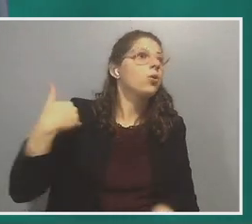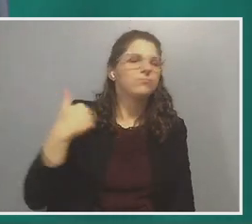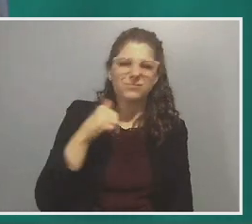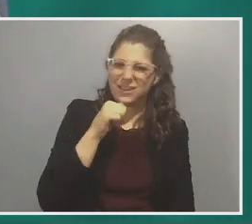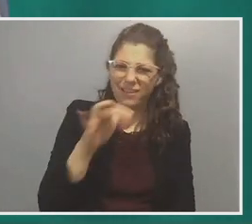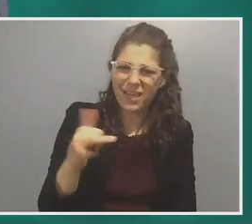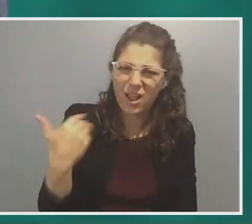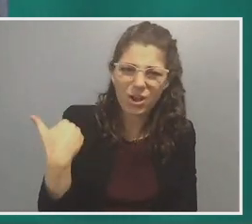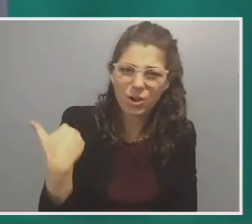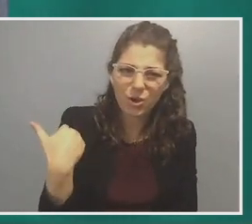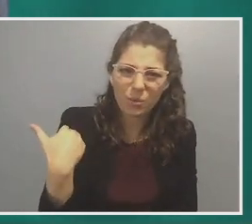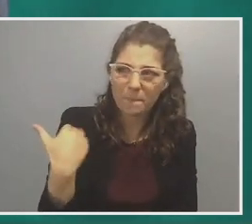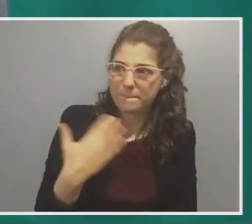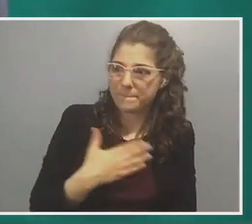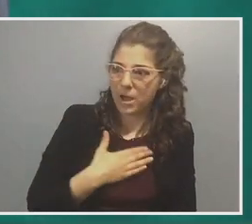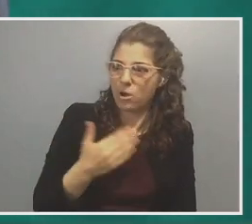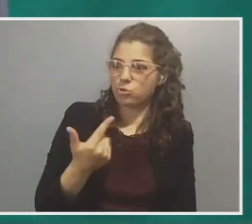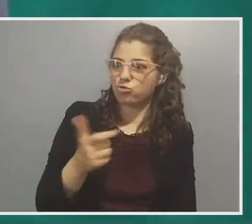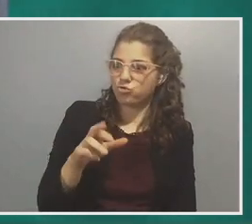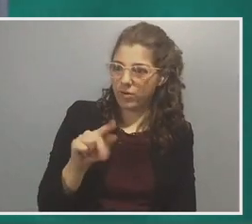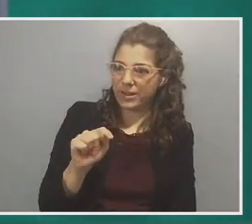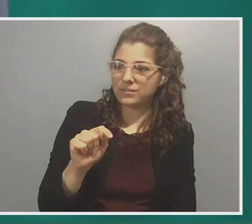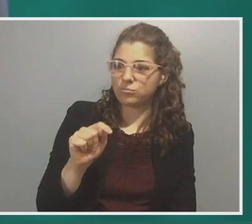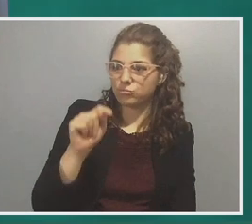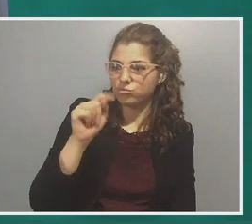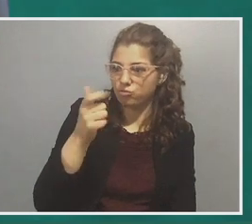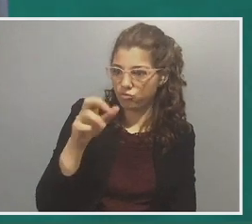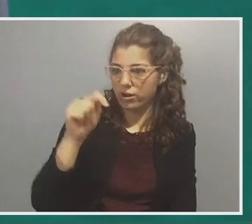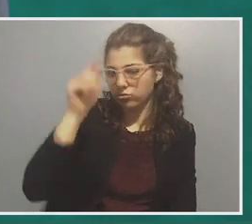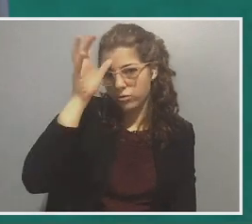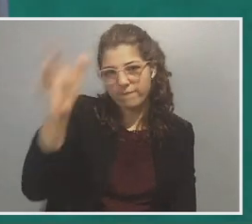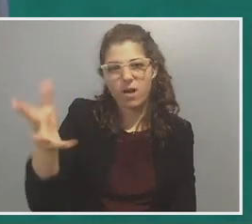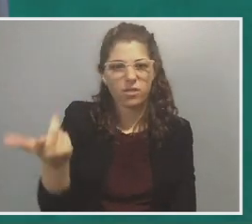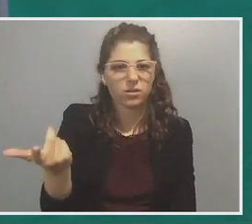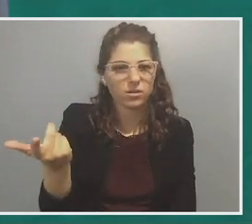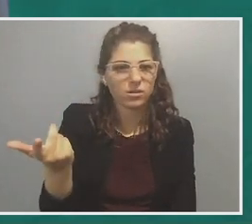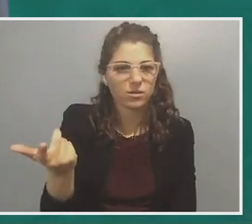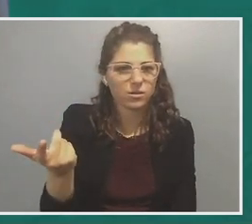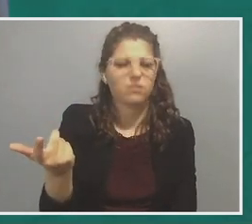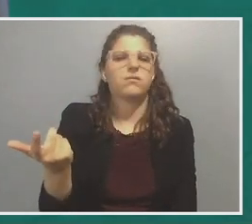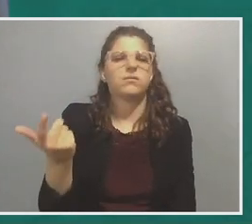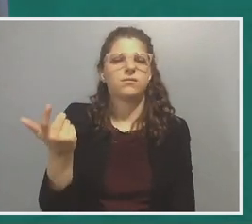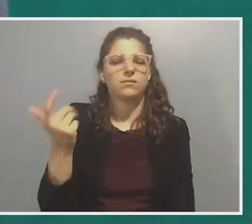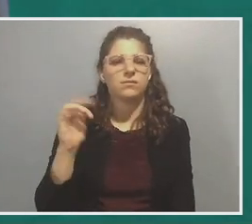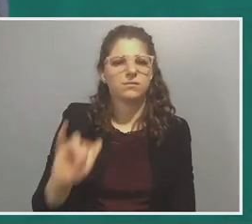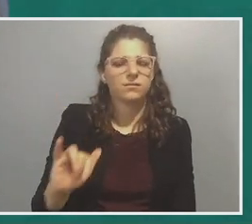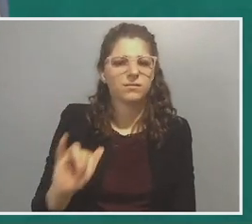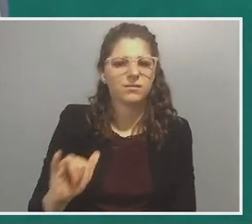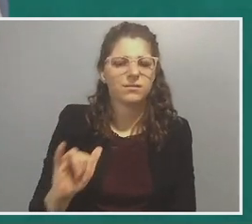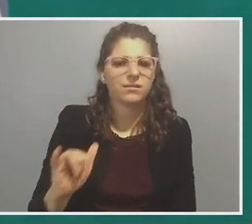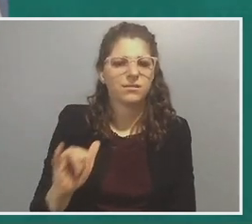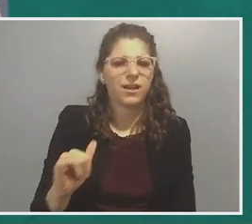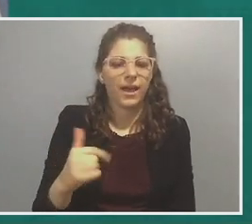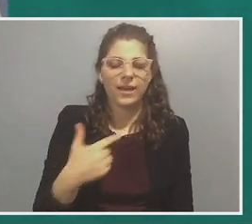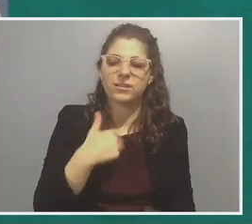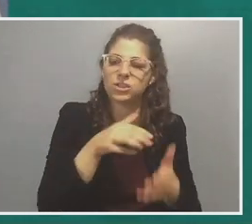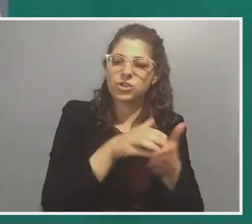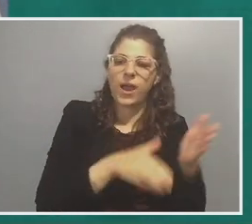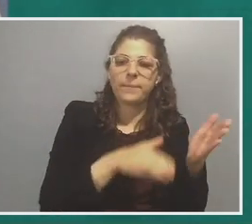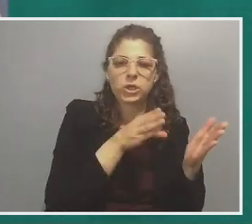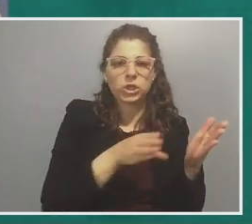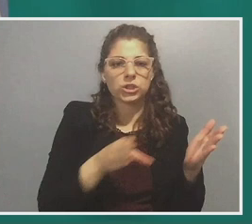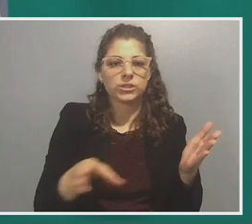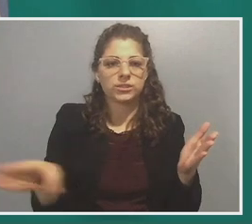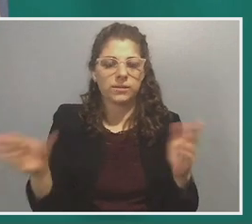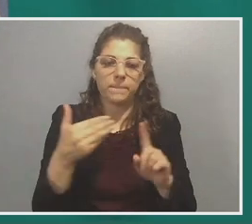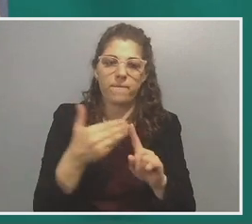at all. It was so recent. Um, and when I went through, we part of the, the conceit of the chapters that before this,